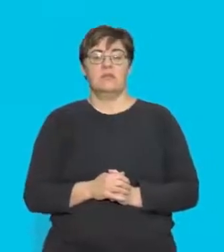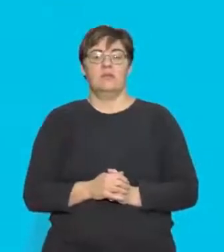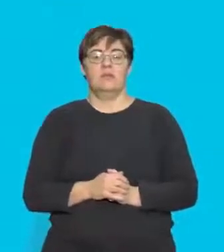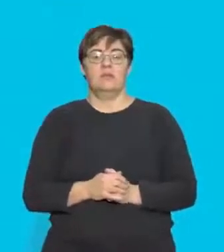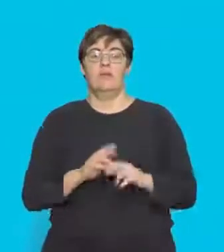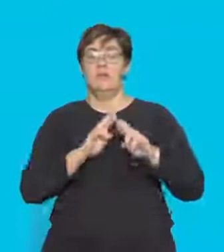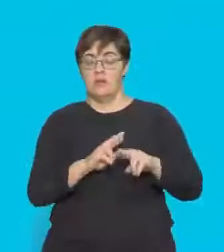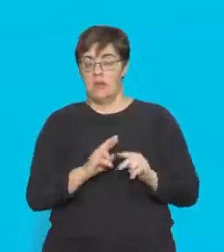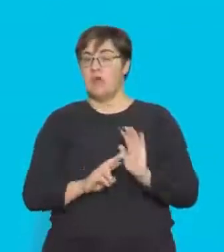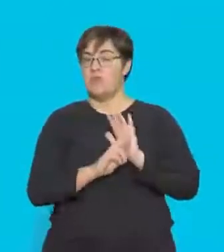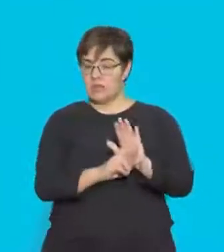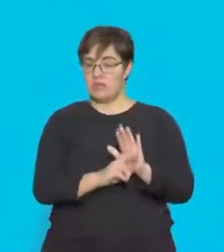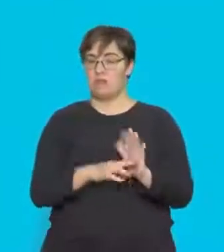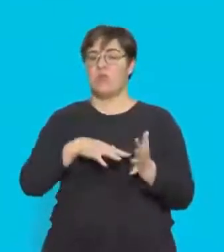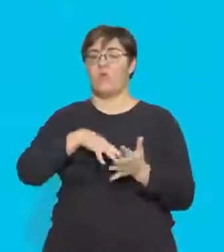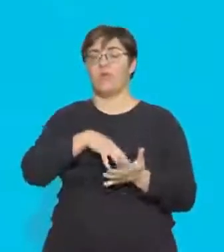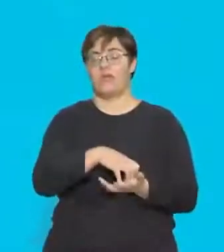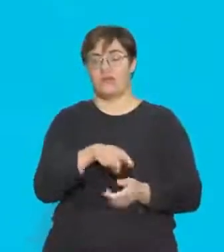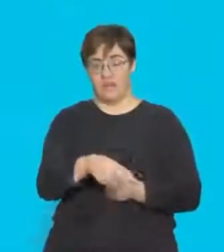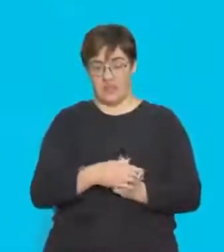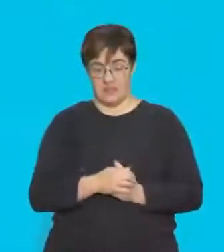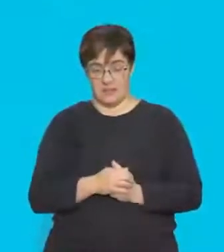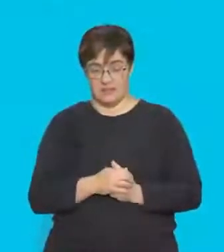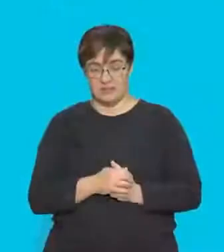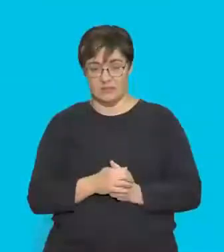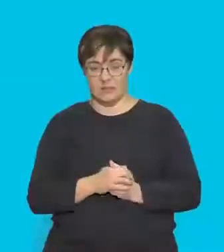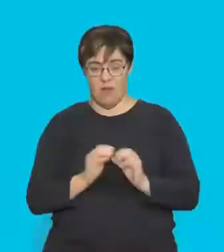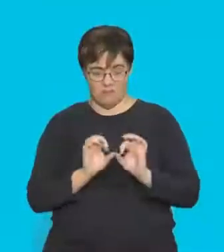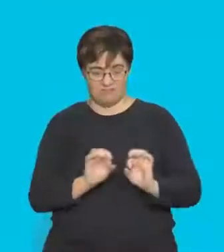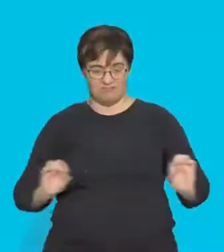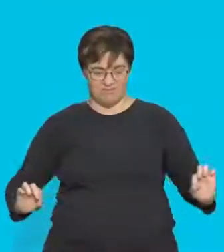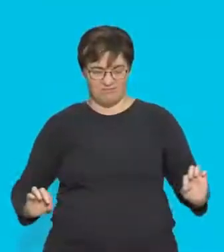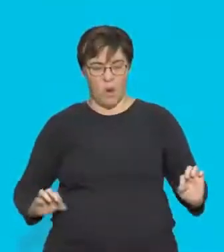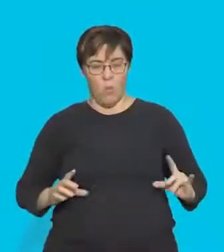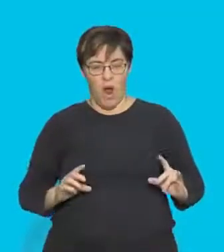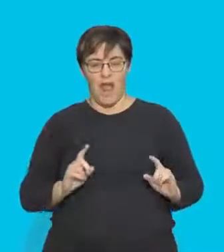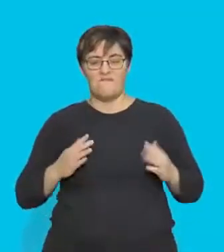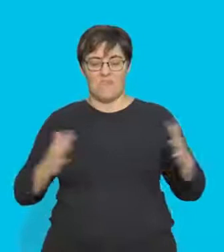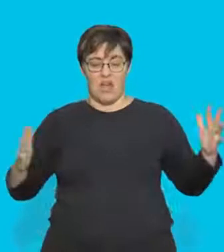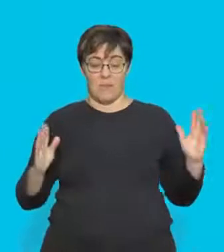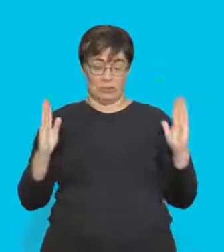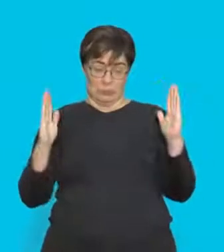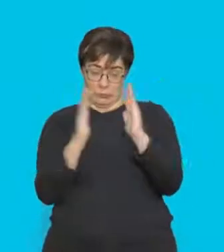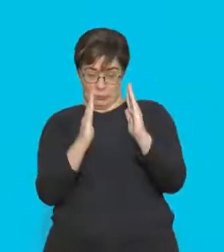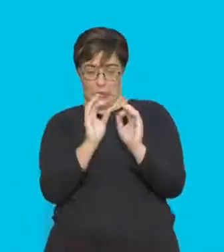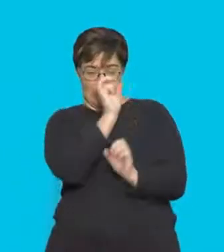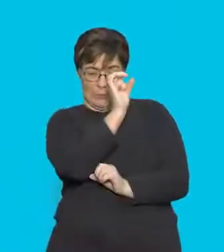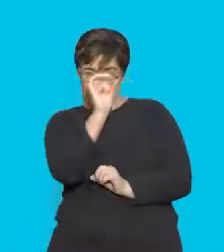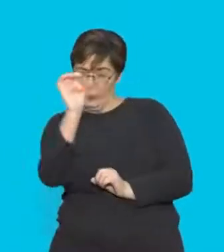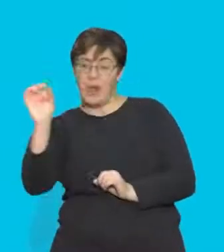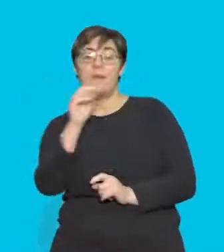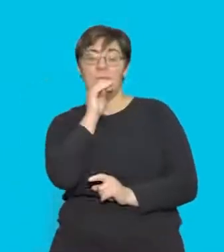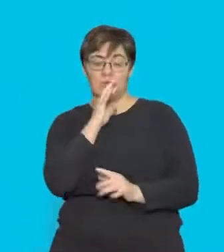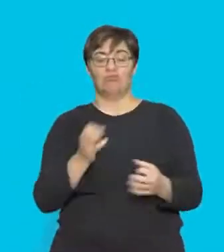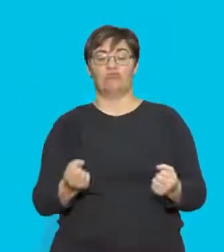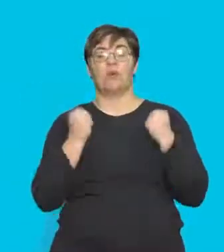representing a weak magnetic field. This is weak, where this is stronger. Very good.